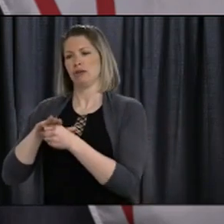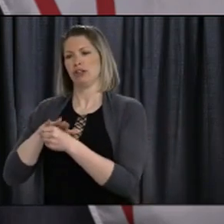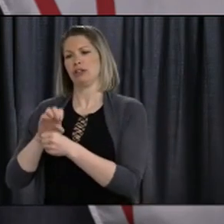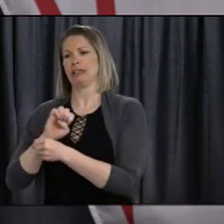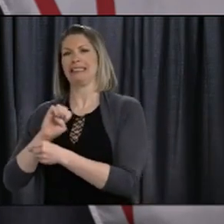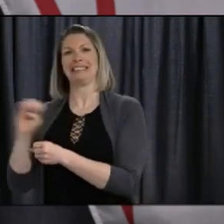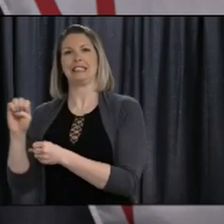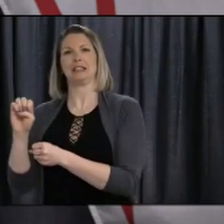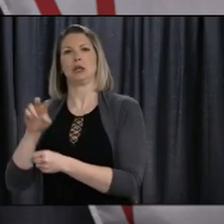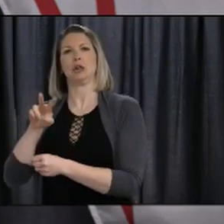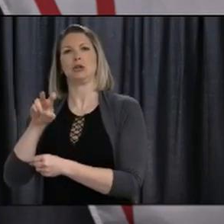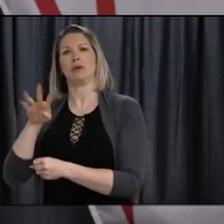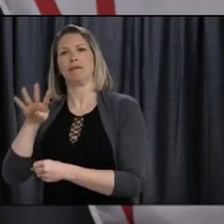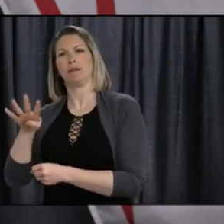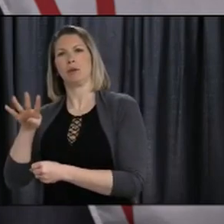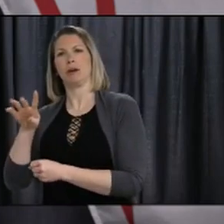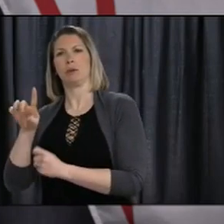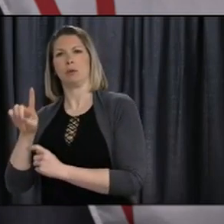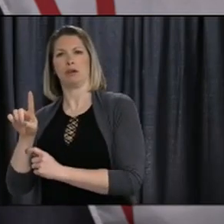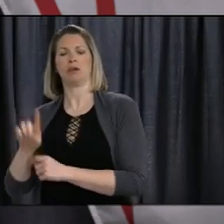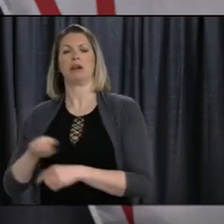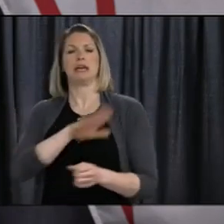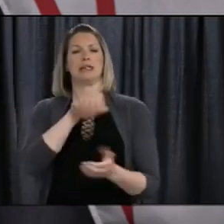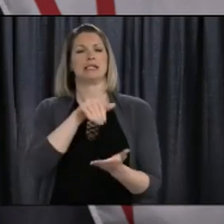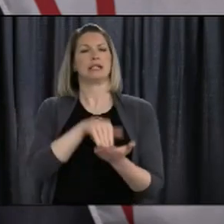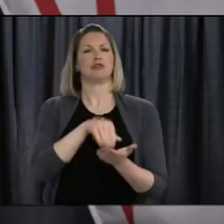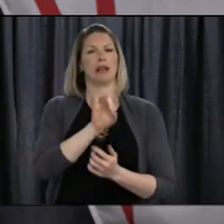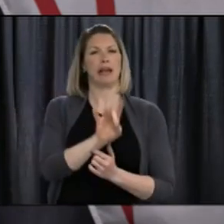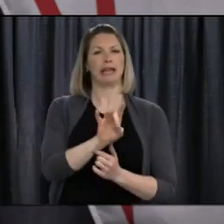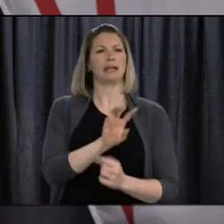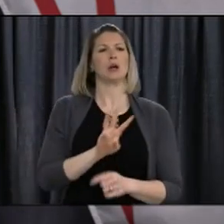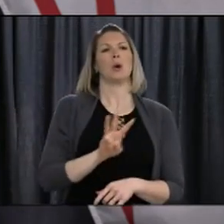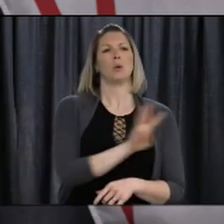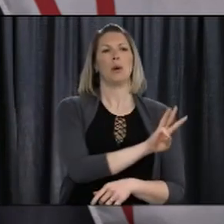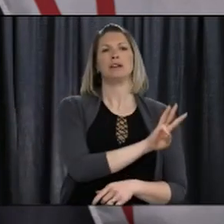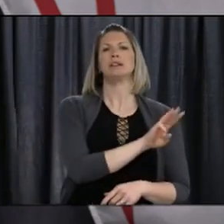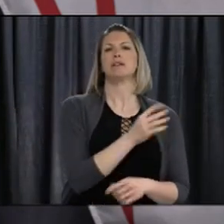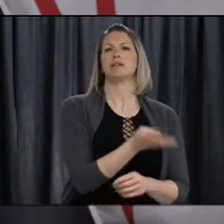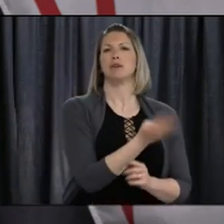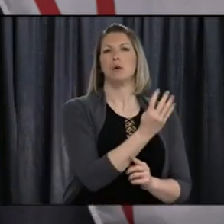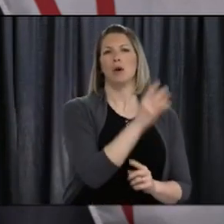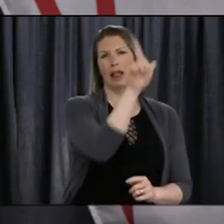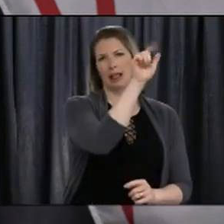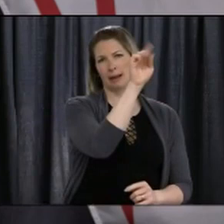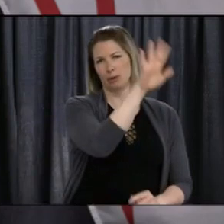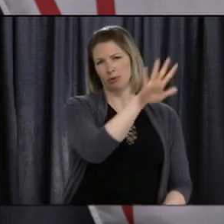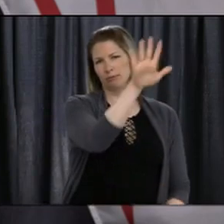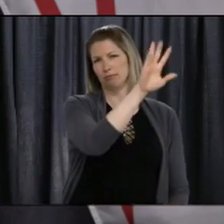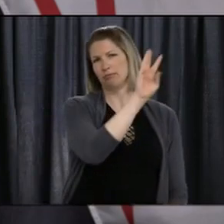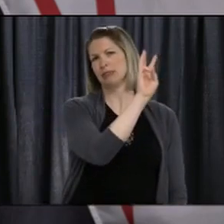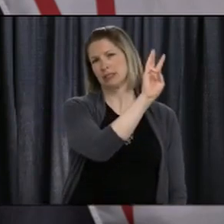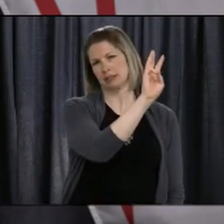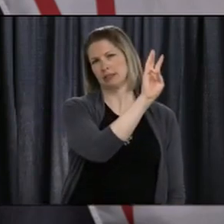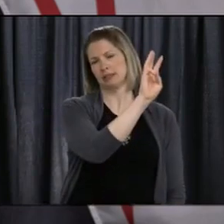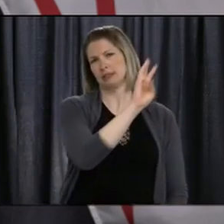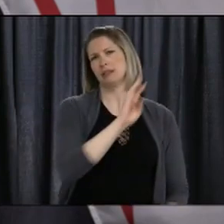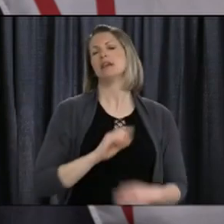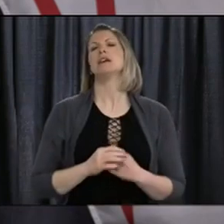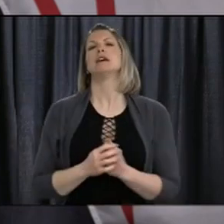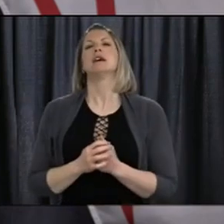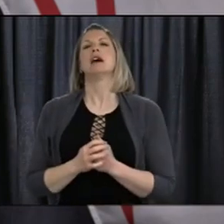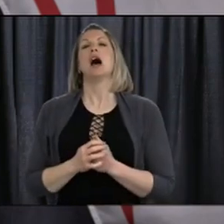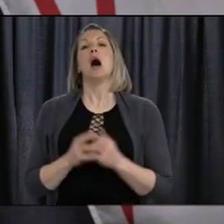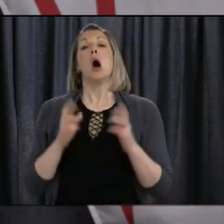Health, and 6 in Labrador-Granville Health. I hope the developments this week have lifted your spirits, strengthened your determination,